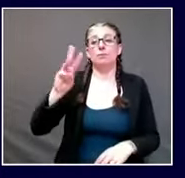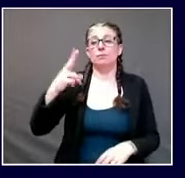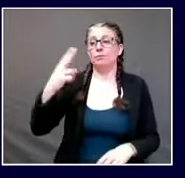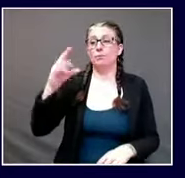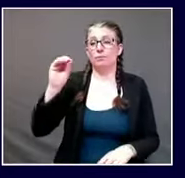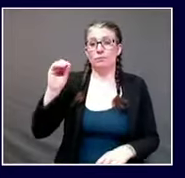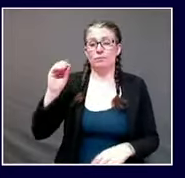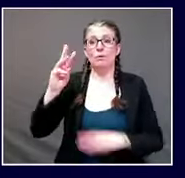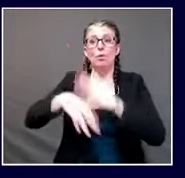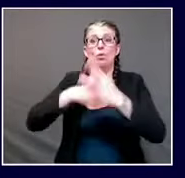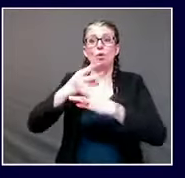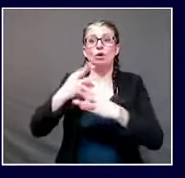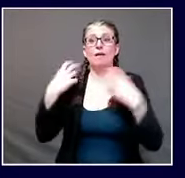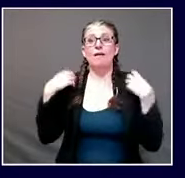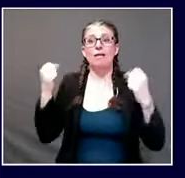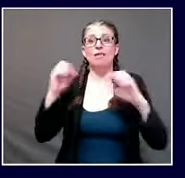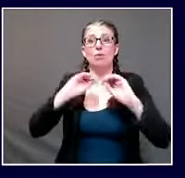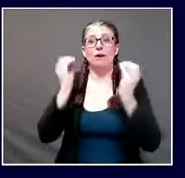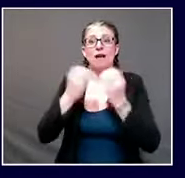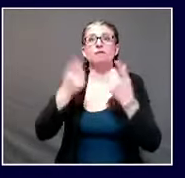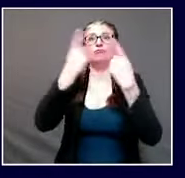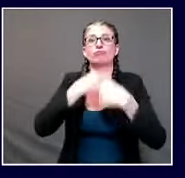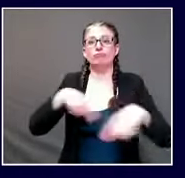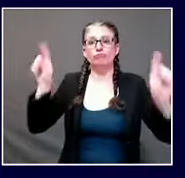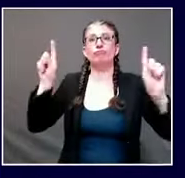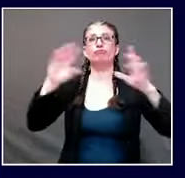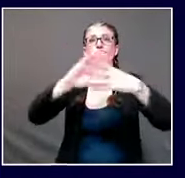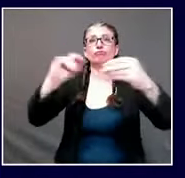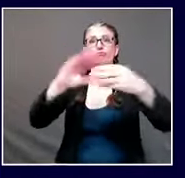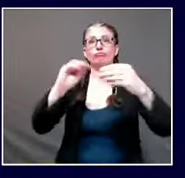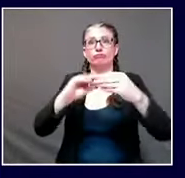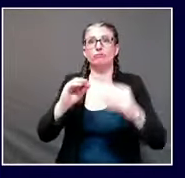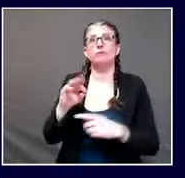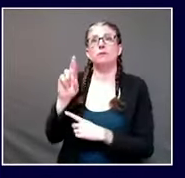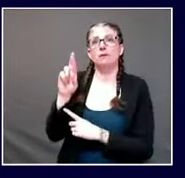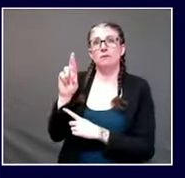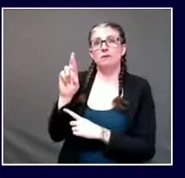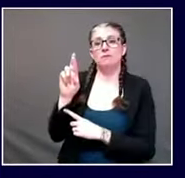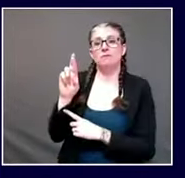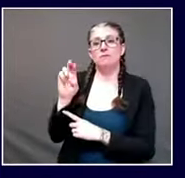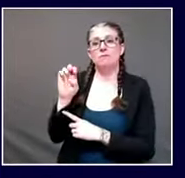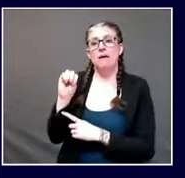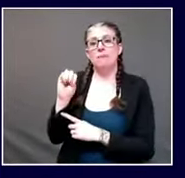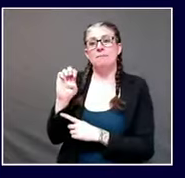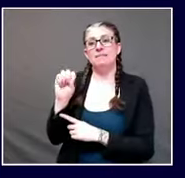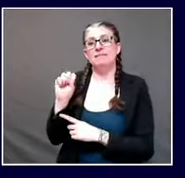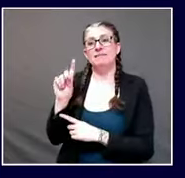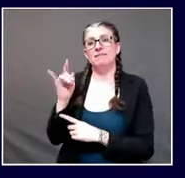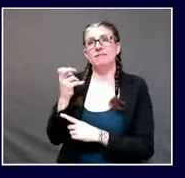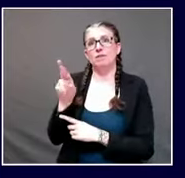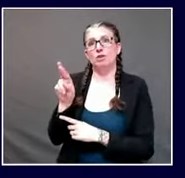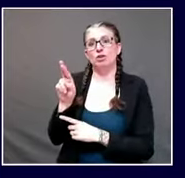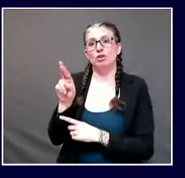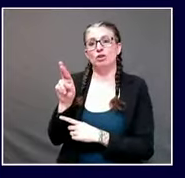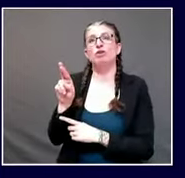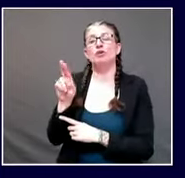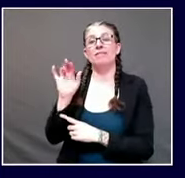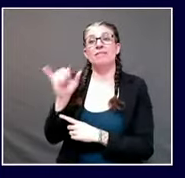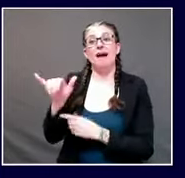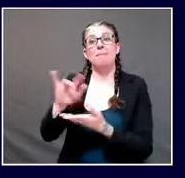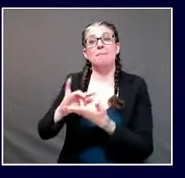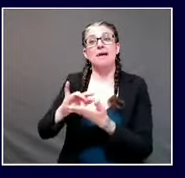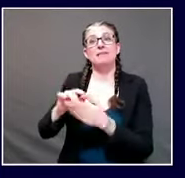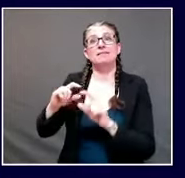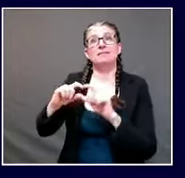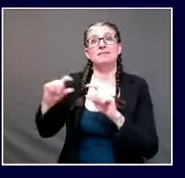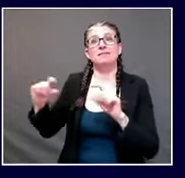science is always evolving and looking at the newest and latest data uh i think the world health organization in their analysis